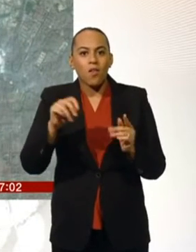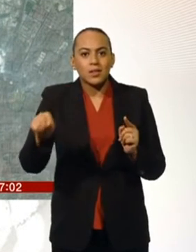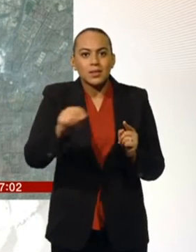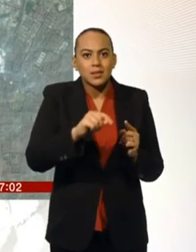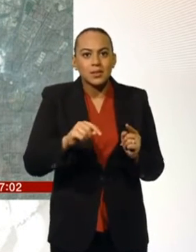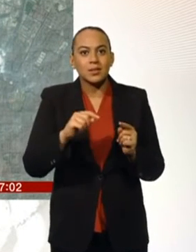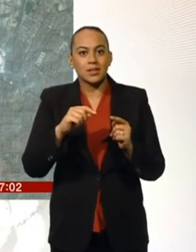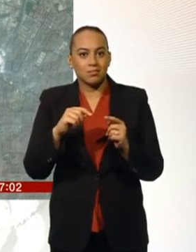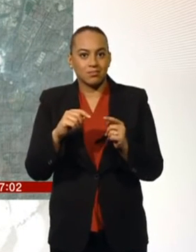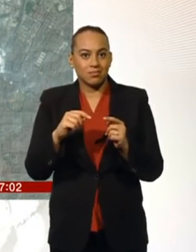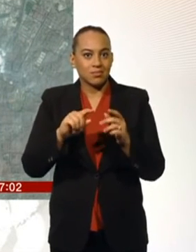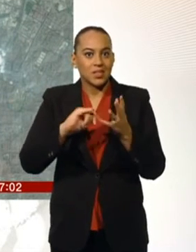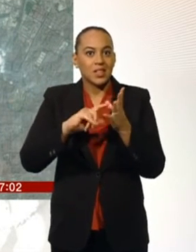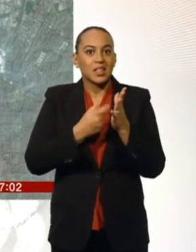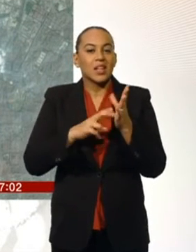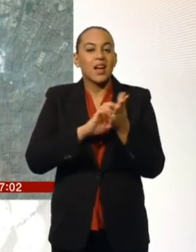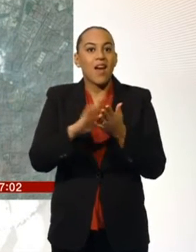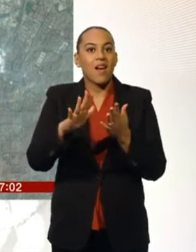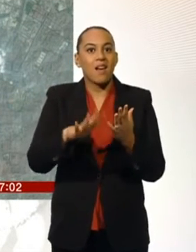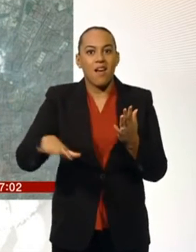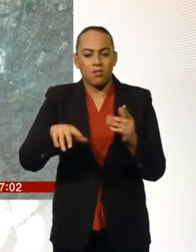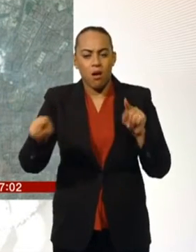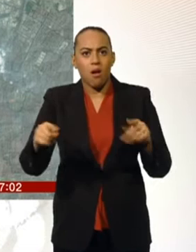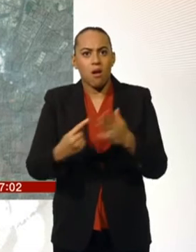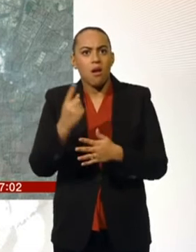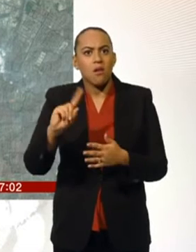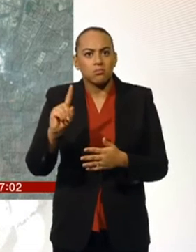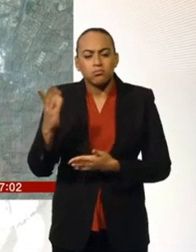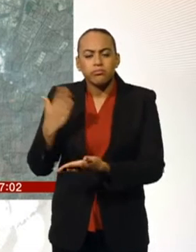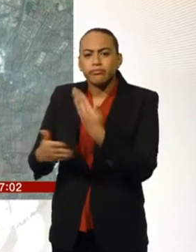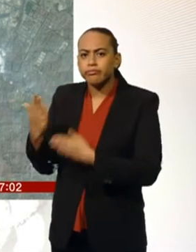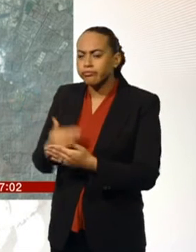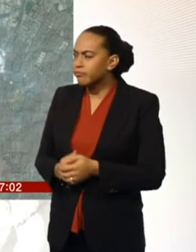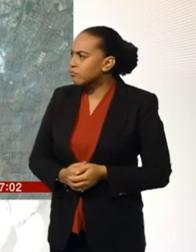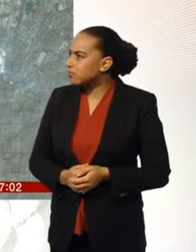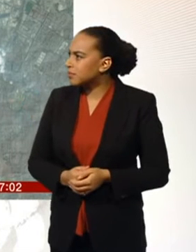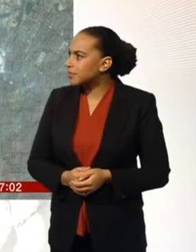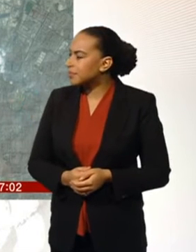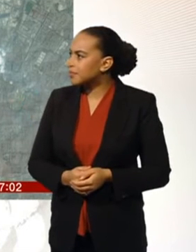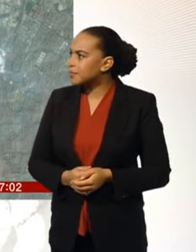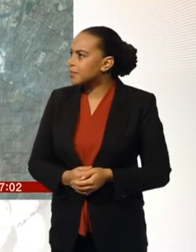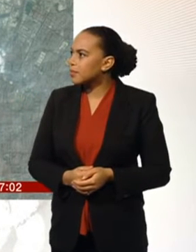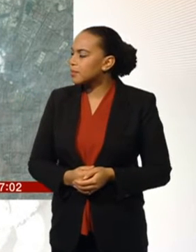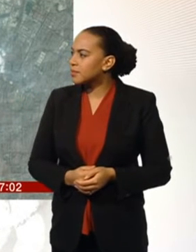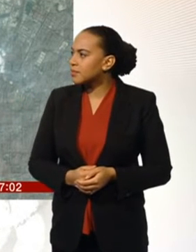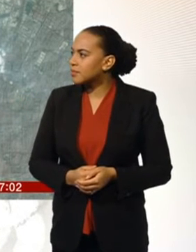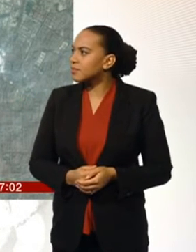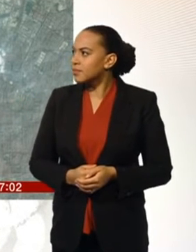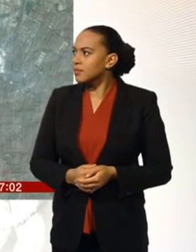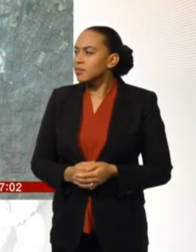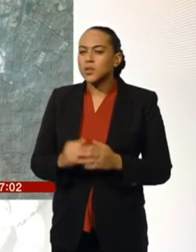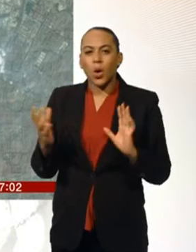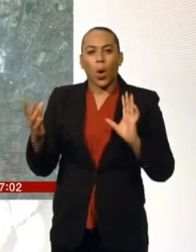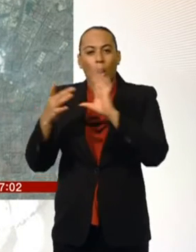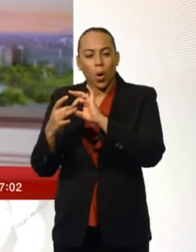area. We can speak now to Kiki Sariga, who's in Jakarta for us this morning. Kiki, know this is only unfolding in the